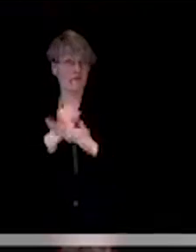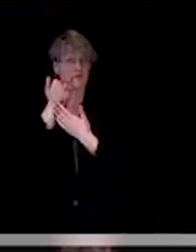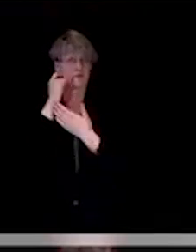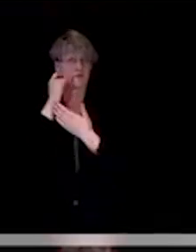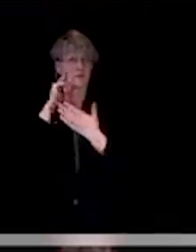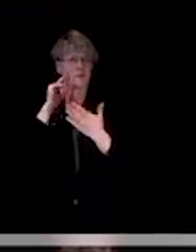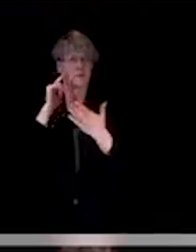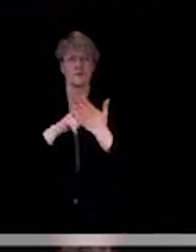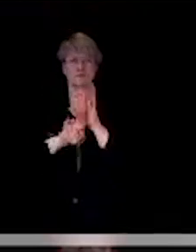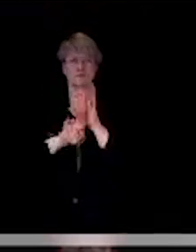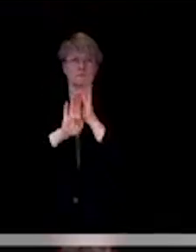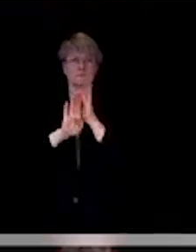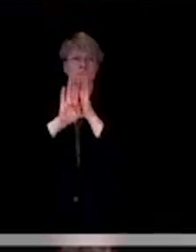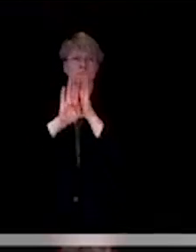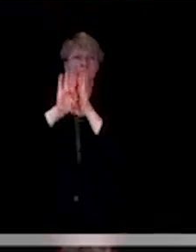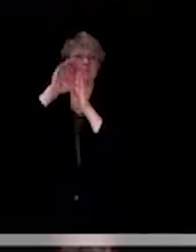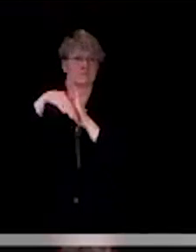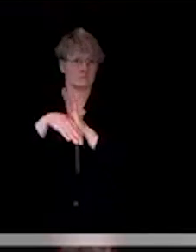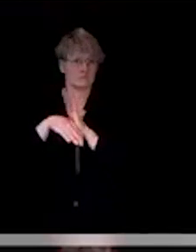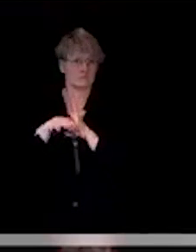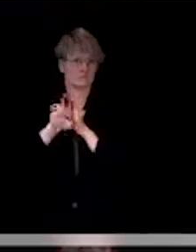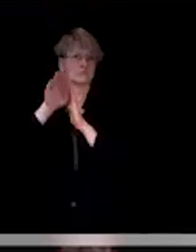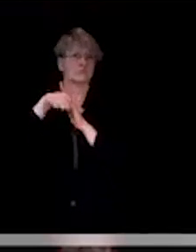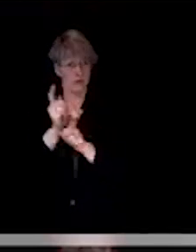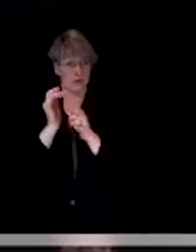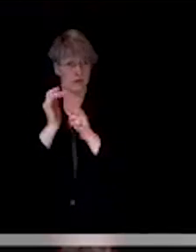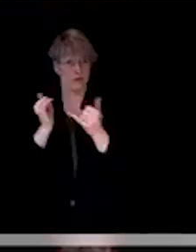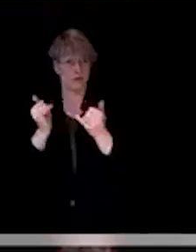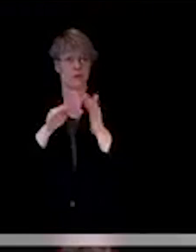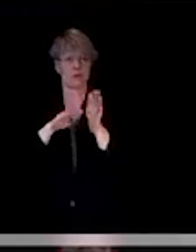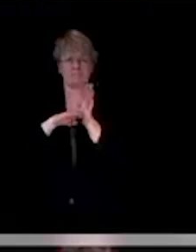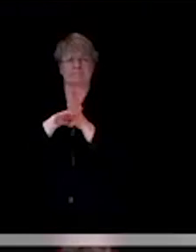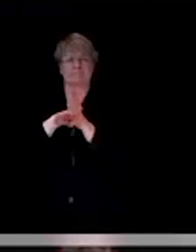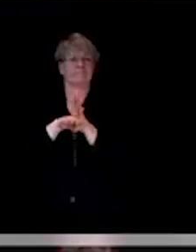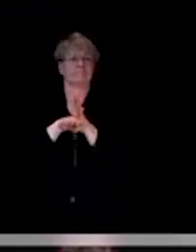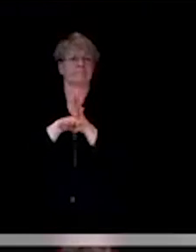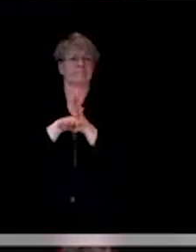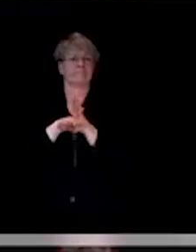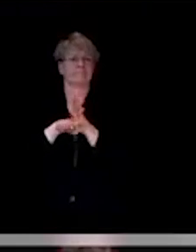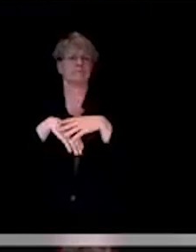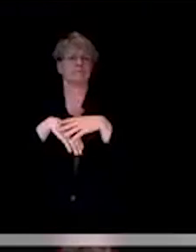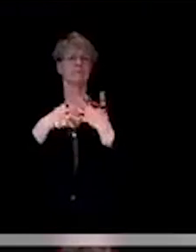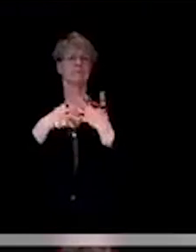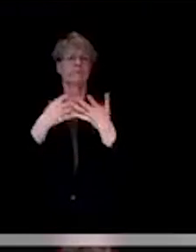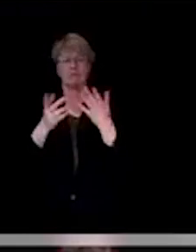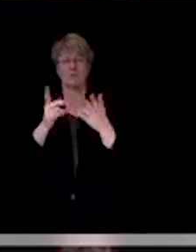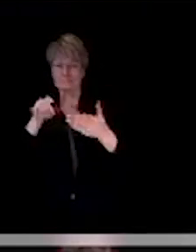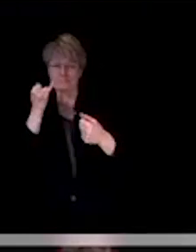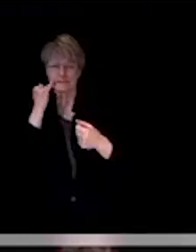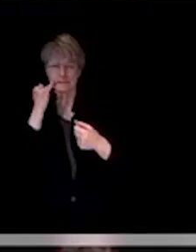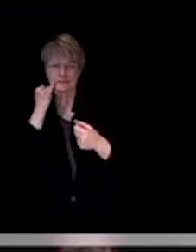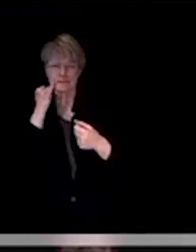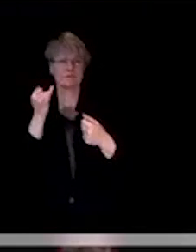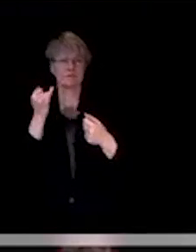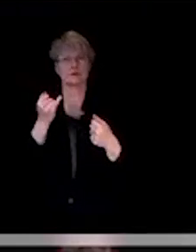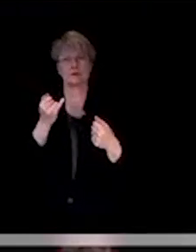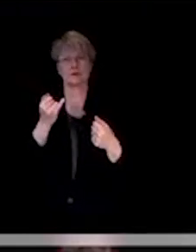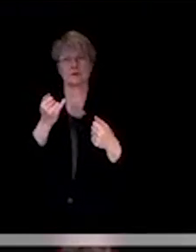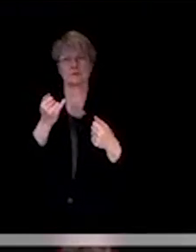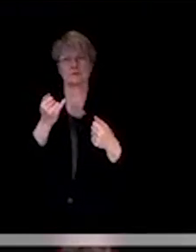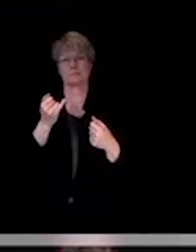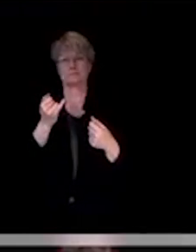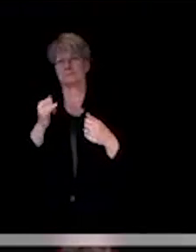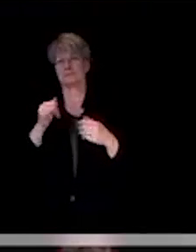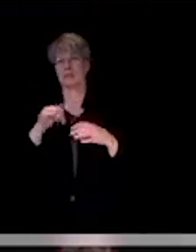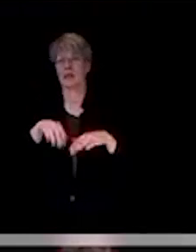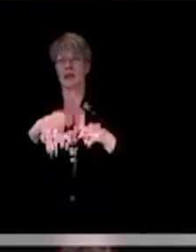monitoring it particularly when we're in a lull to see if we see an uptick. There's some algorithms that are taken into account to measure that